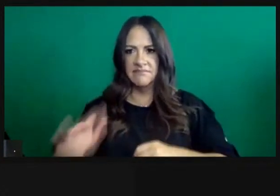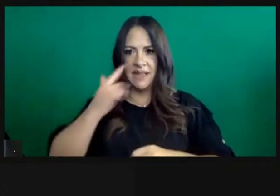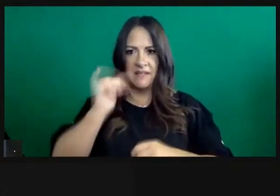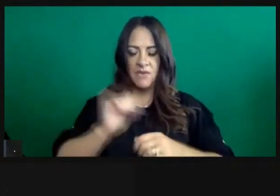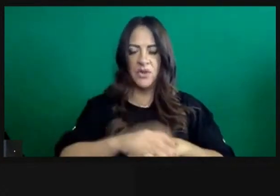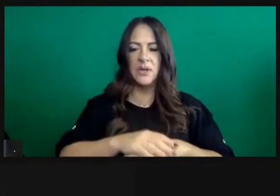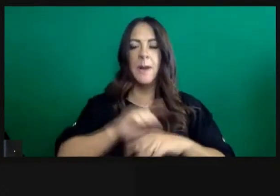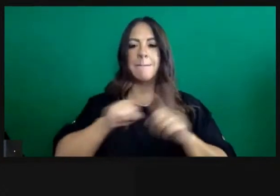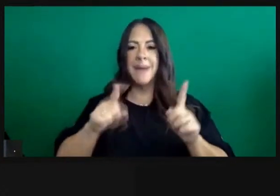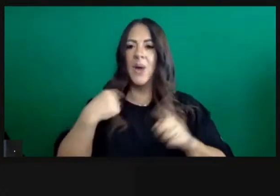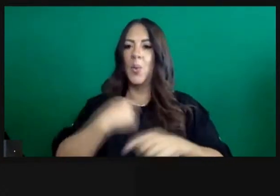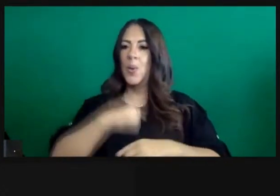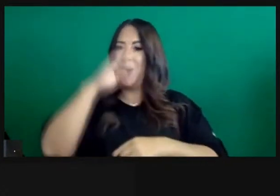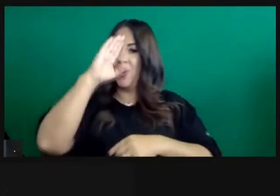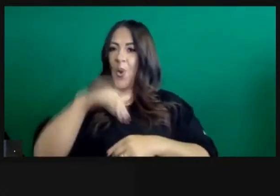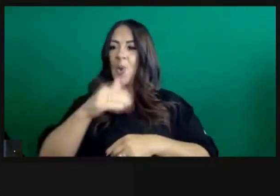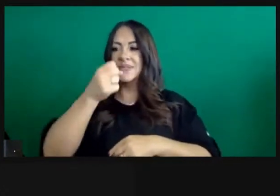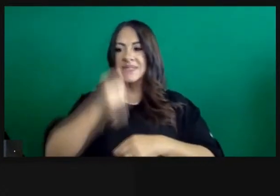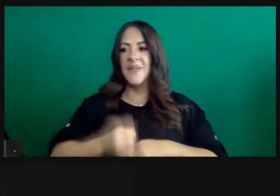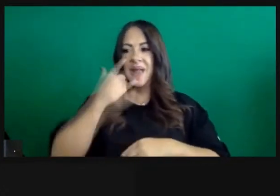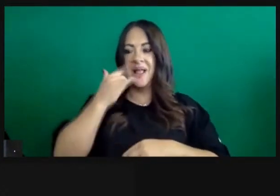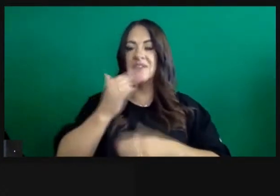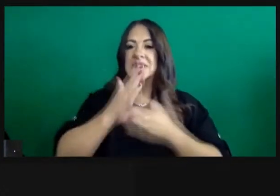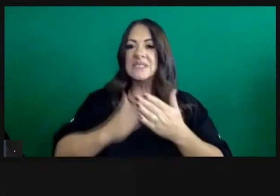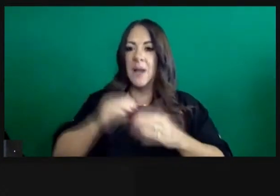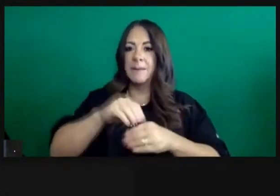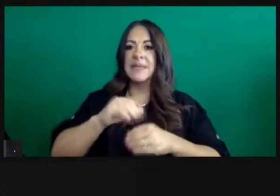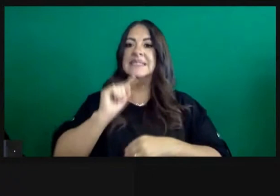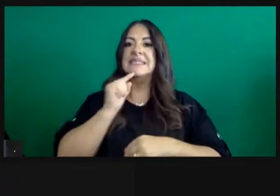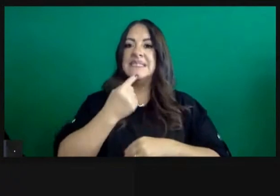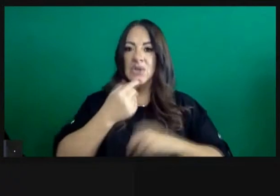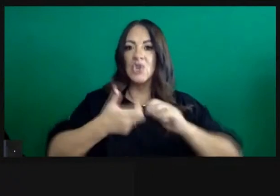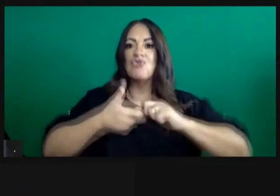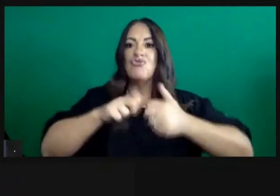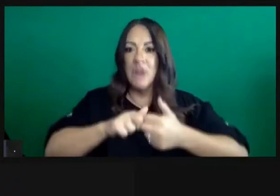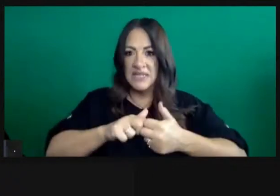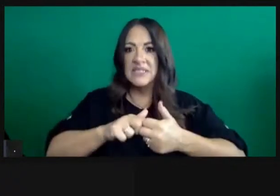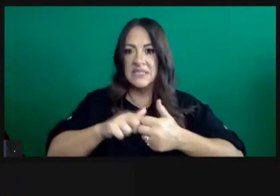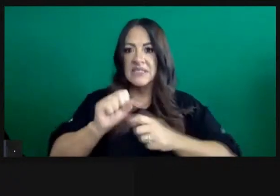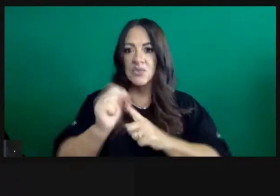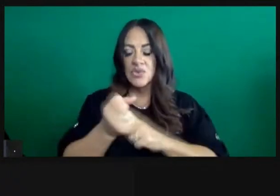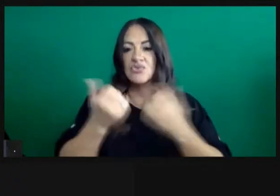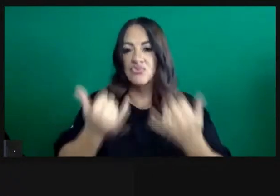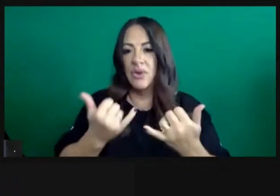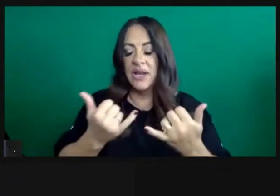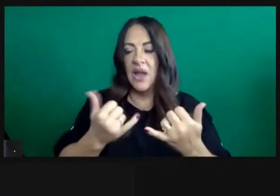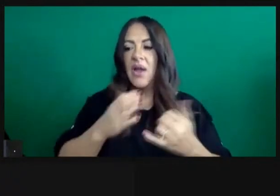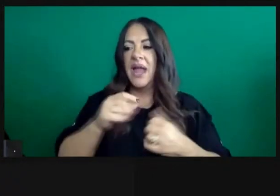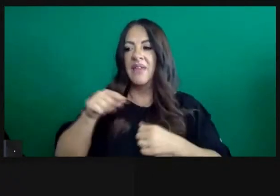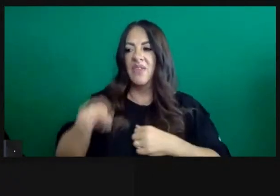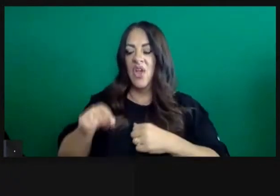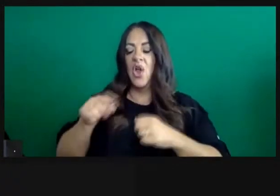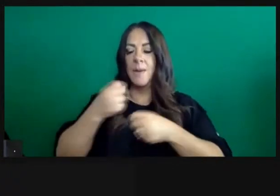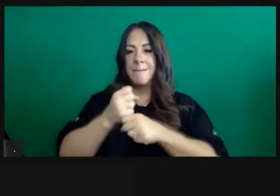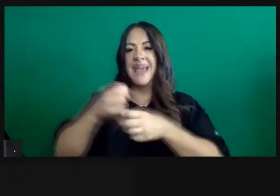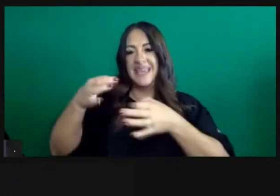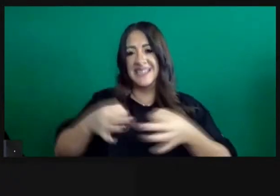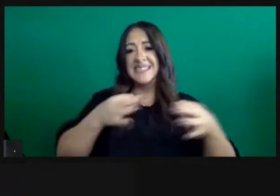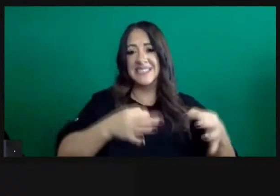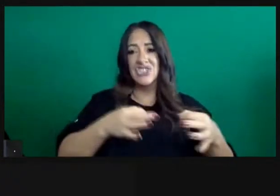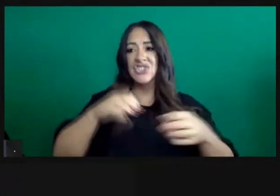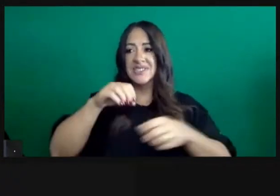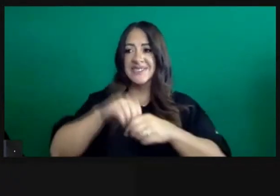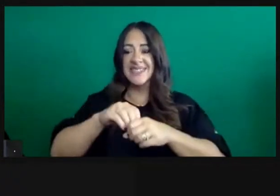hospitals are in crisis and some have begun to implement parts of crisis care and they are doing so